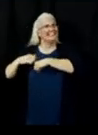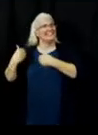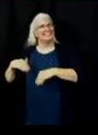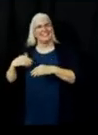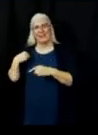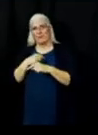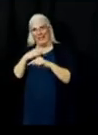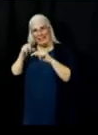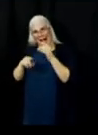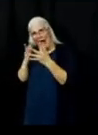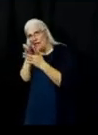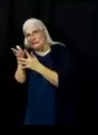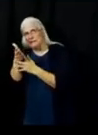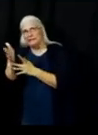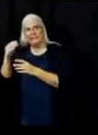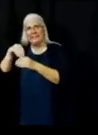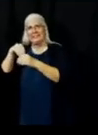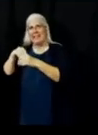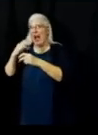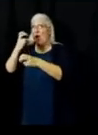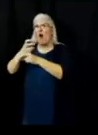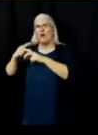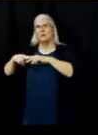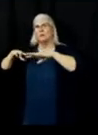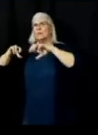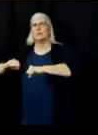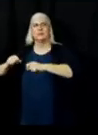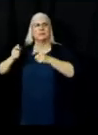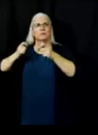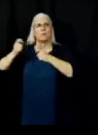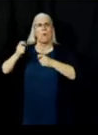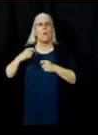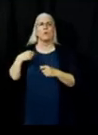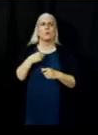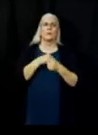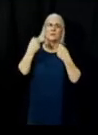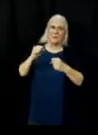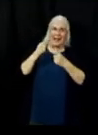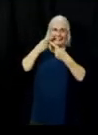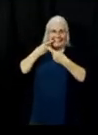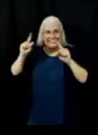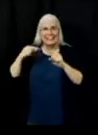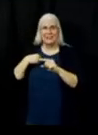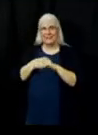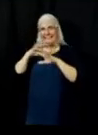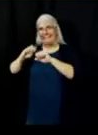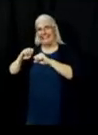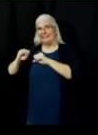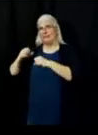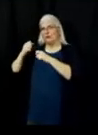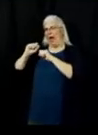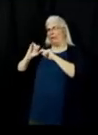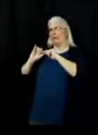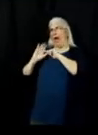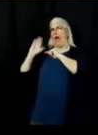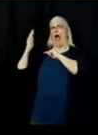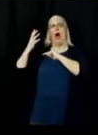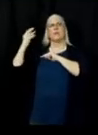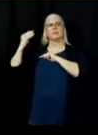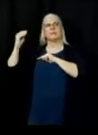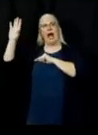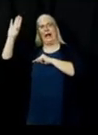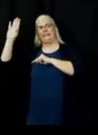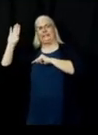to try and hold that line, not a high probability of success. That's why we build this box out here. Okay, but we have to wait for the right